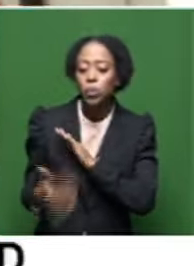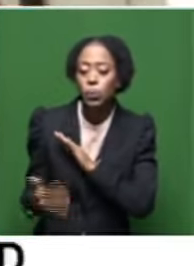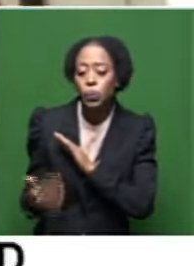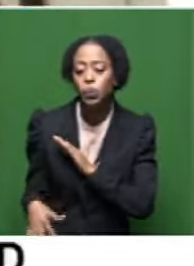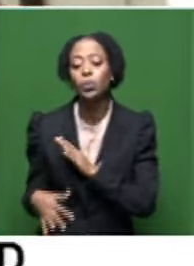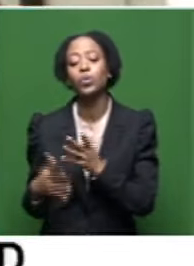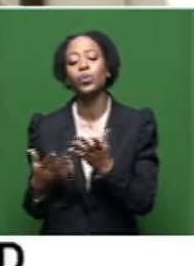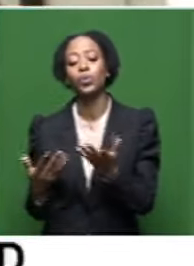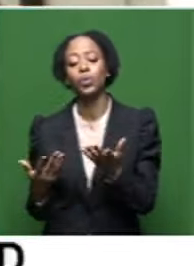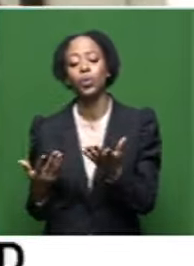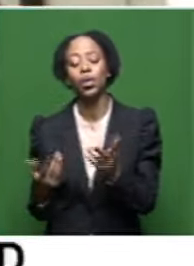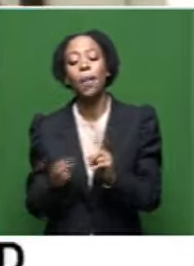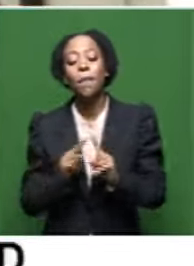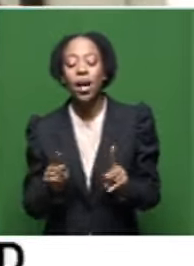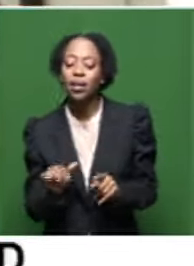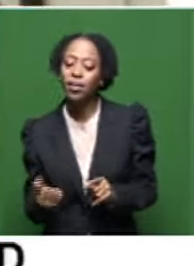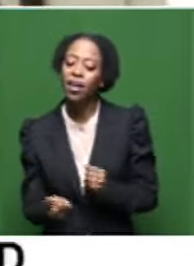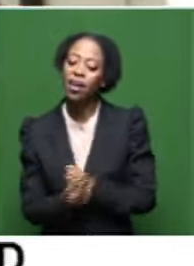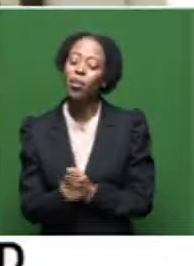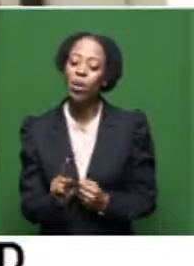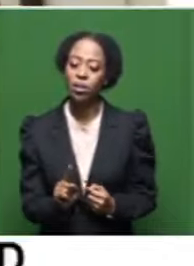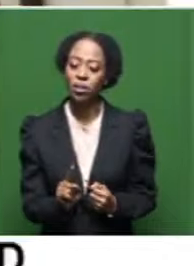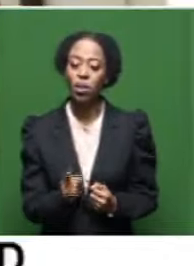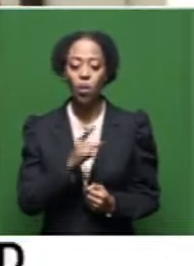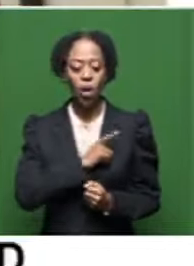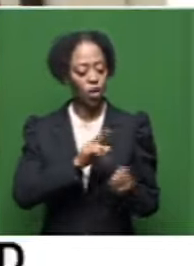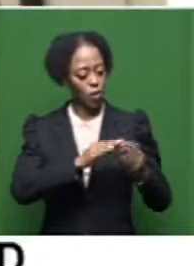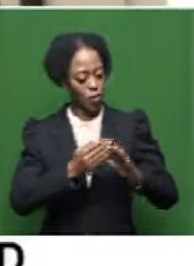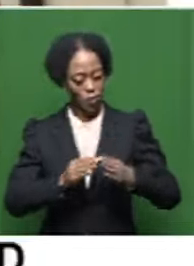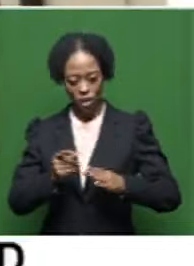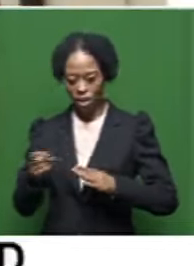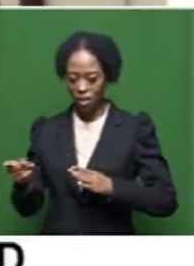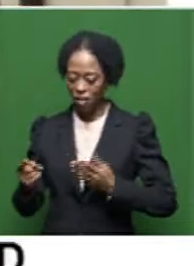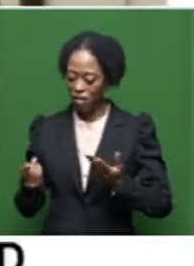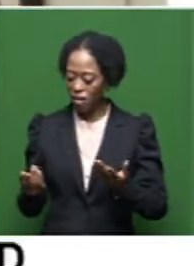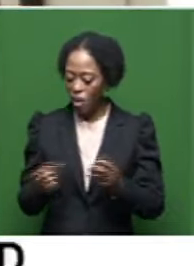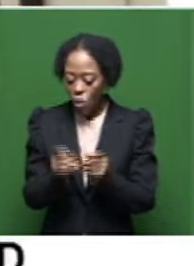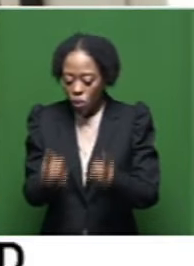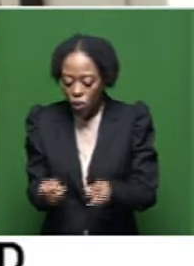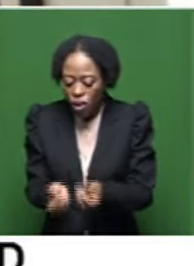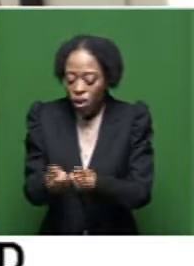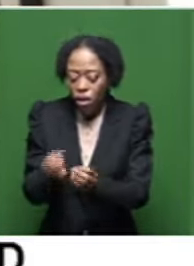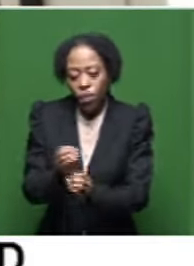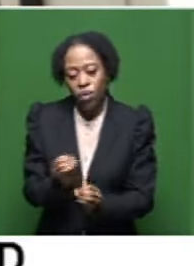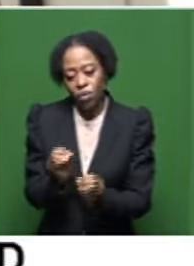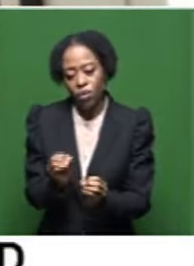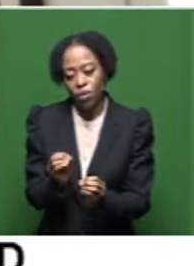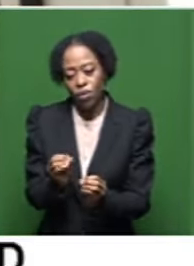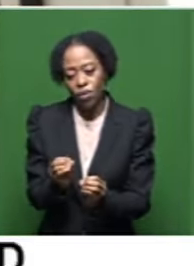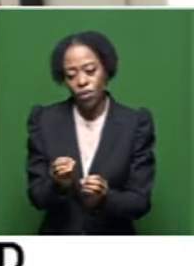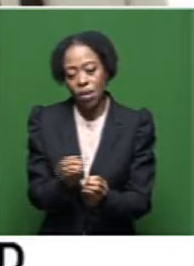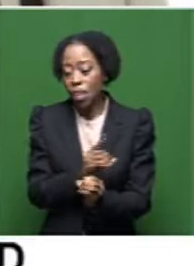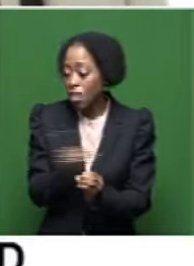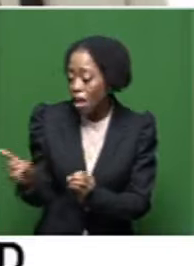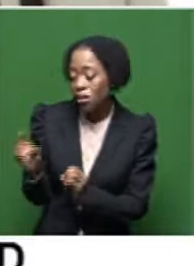incredible intellectuals. But then what happens if you live in a society that doesn't create platforms for those artists, that doesn't allow